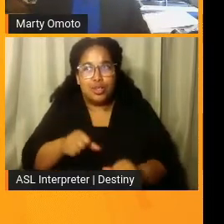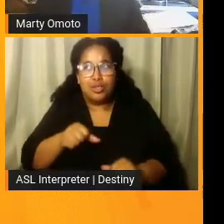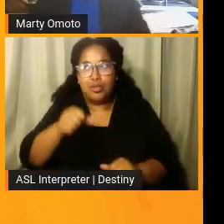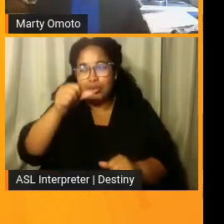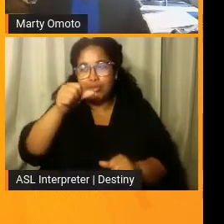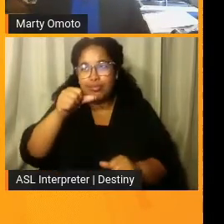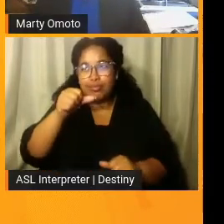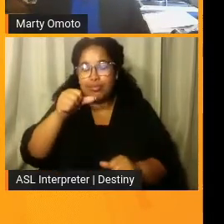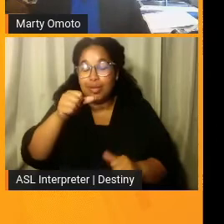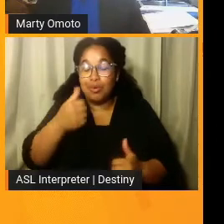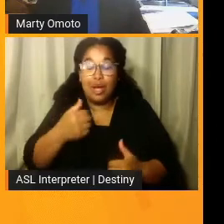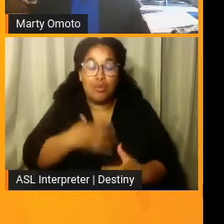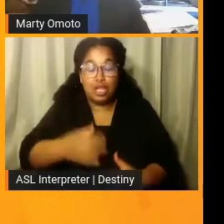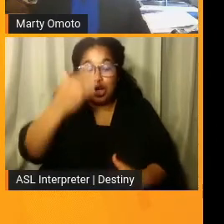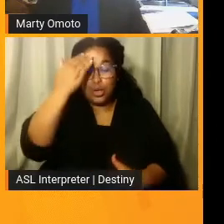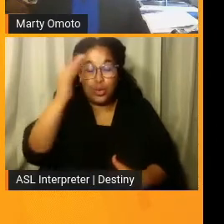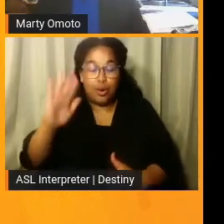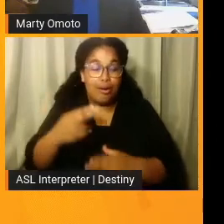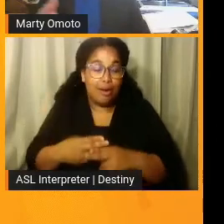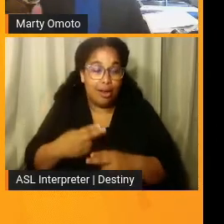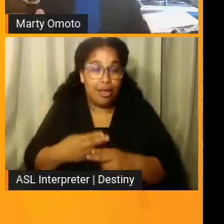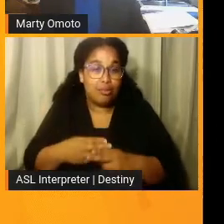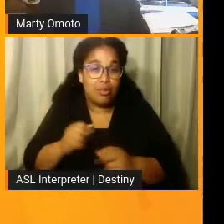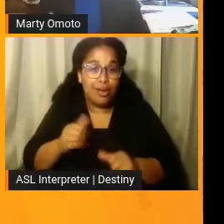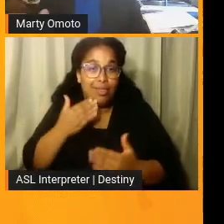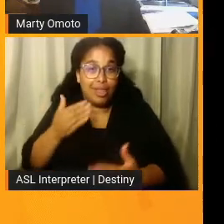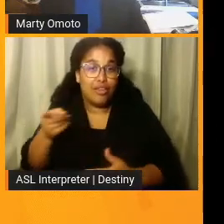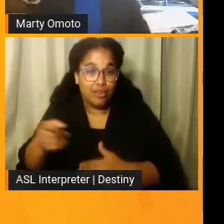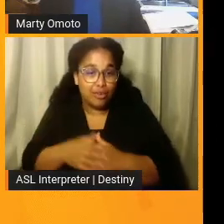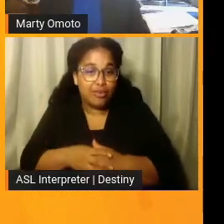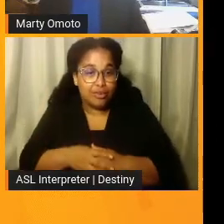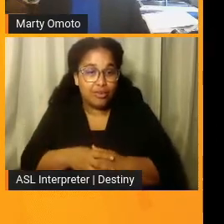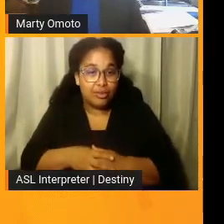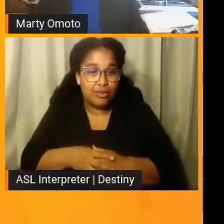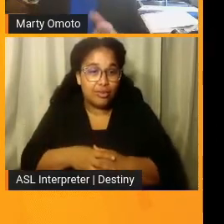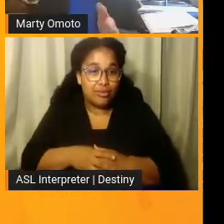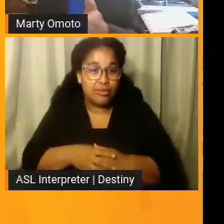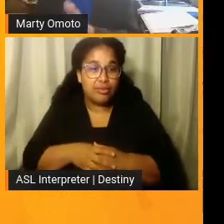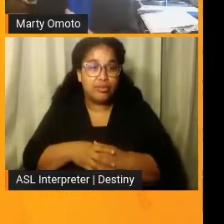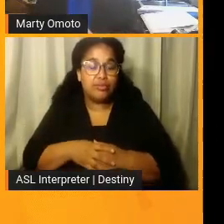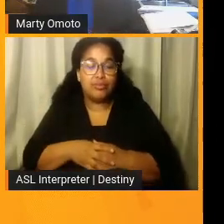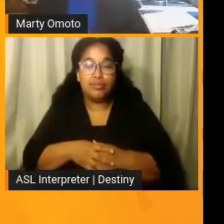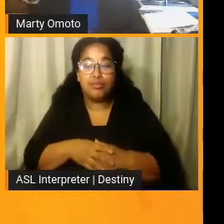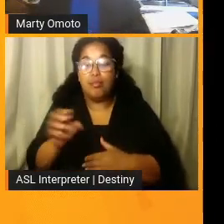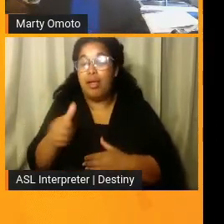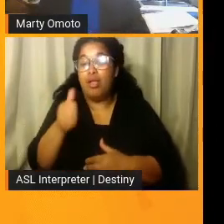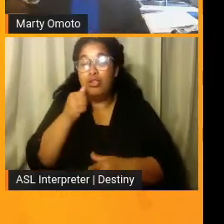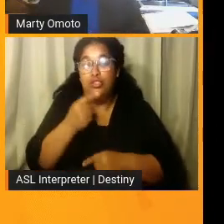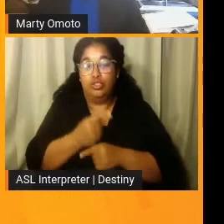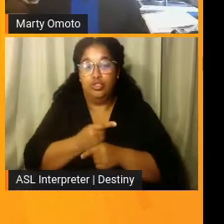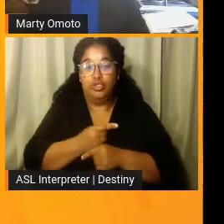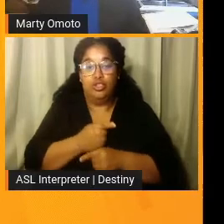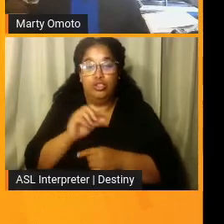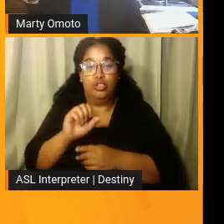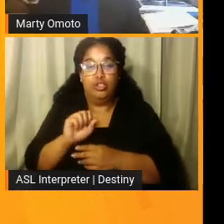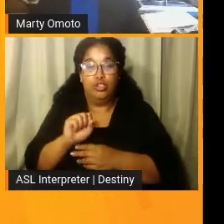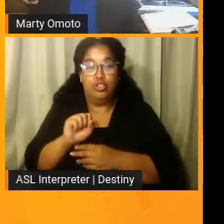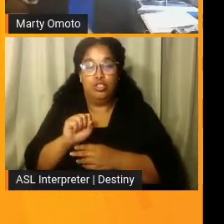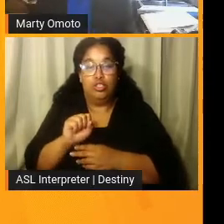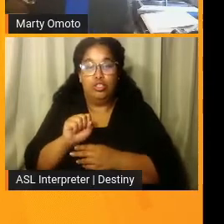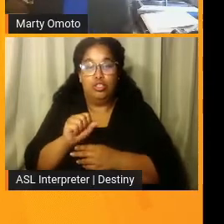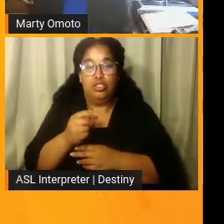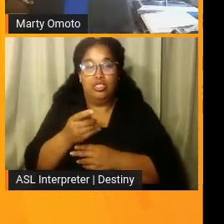woman's name so I could thank her. And then the other, uh, my other sister, Sherry, uh,